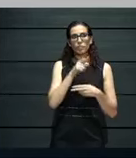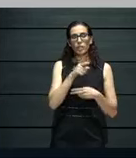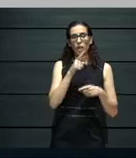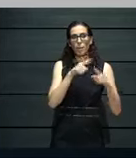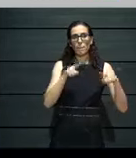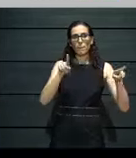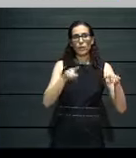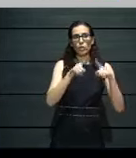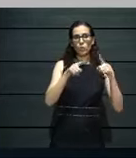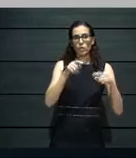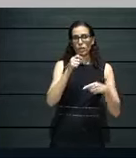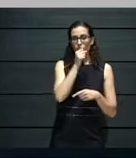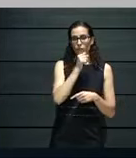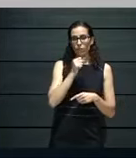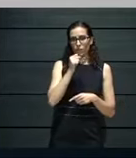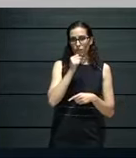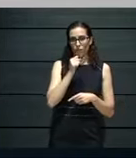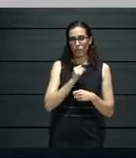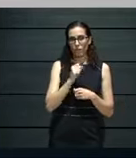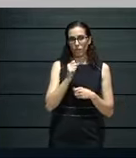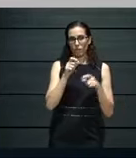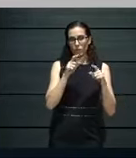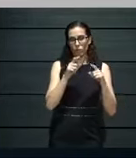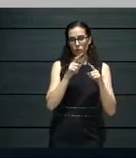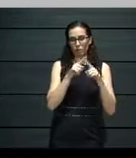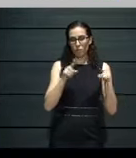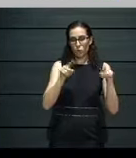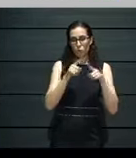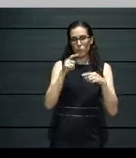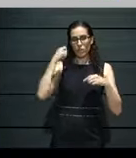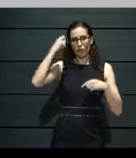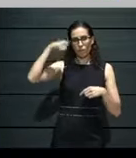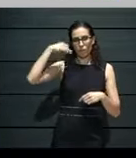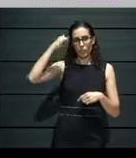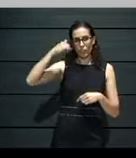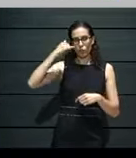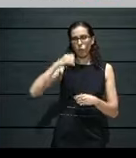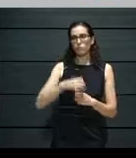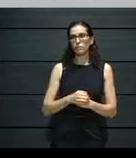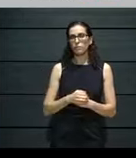if, if I manage, I would like to share this, a piece of this video with you.